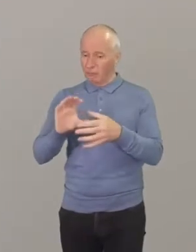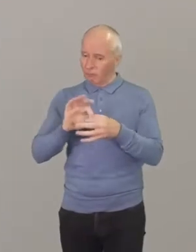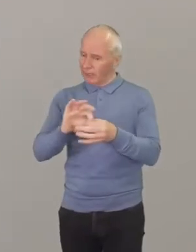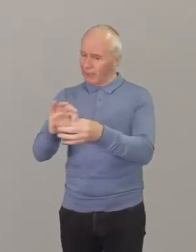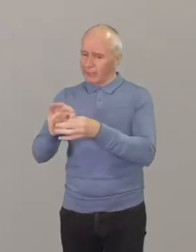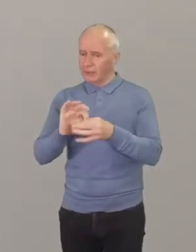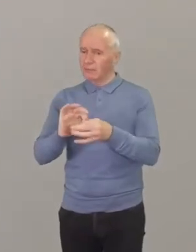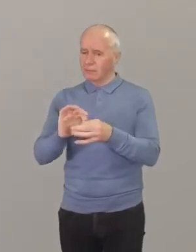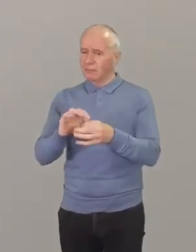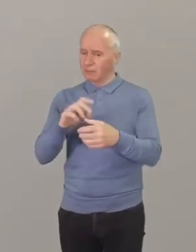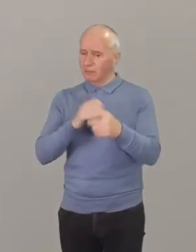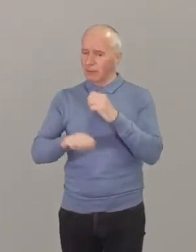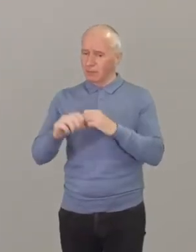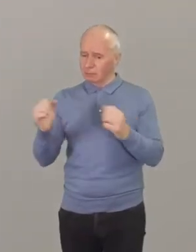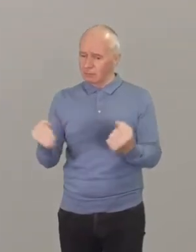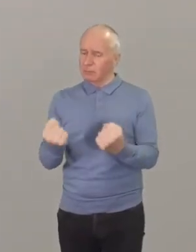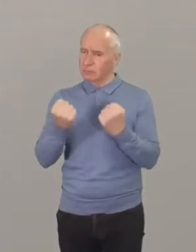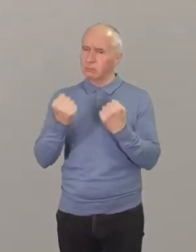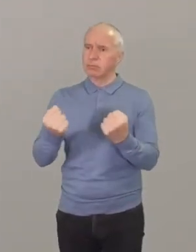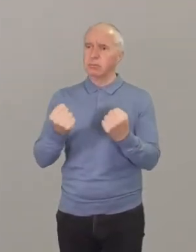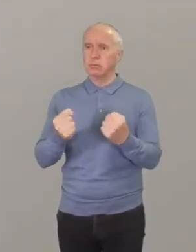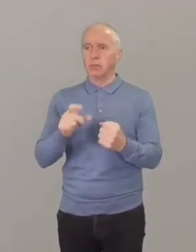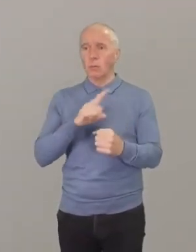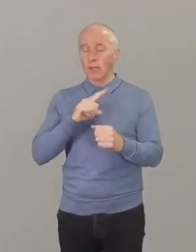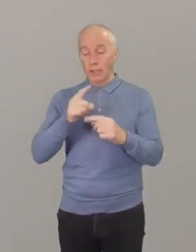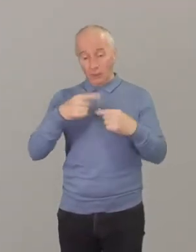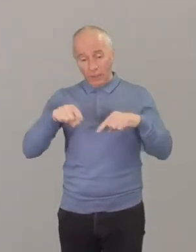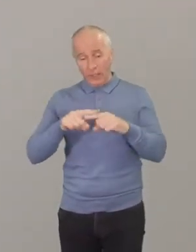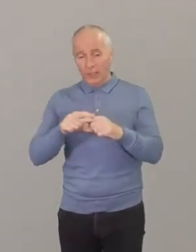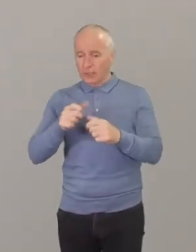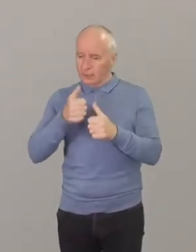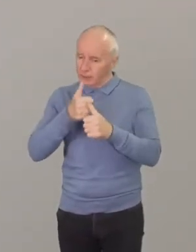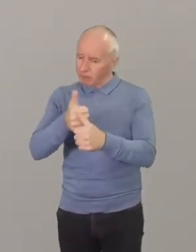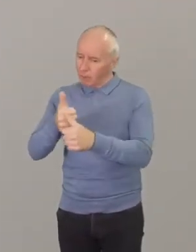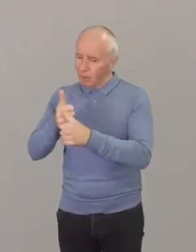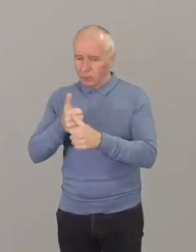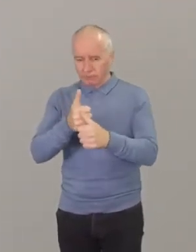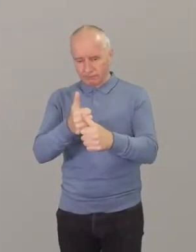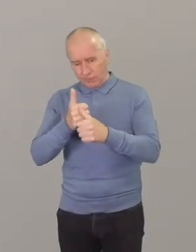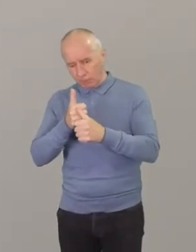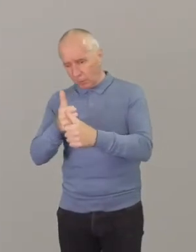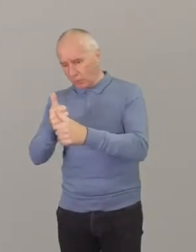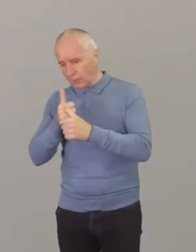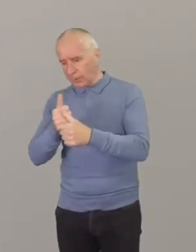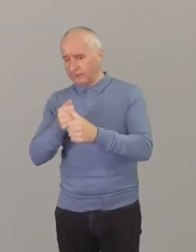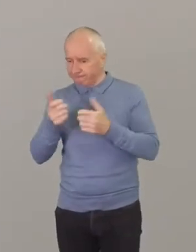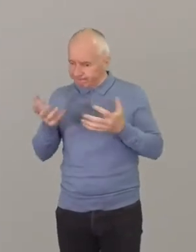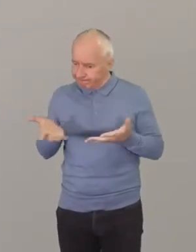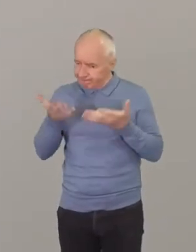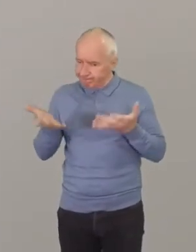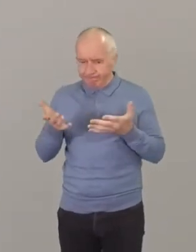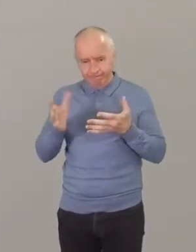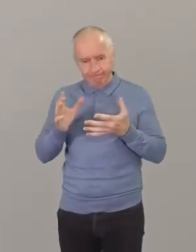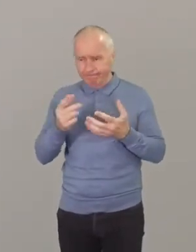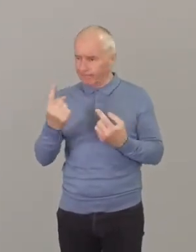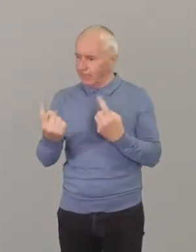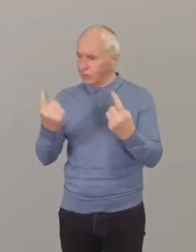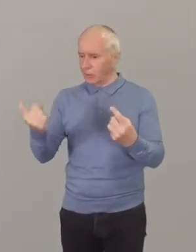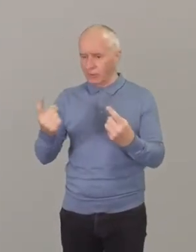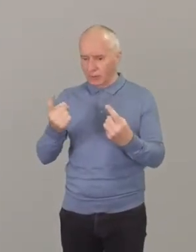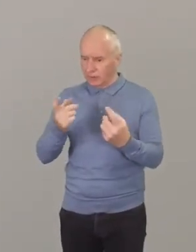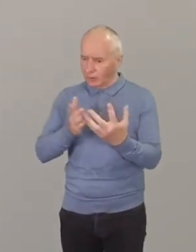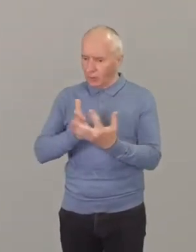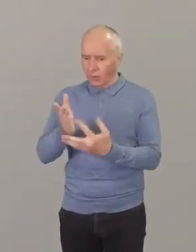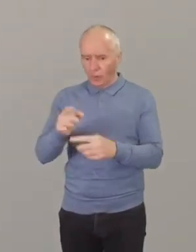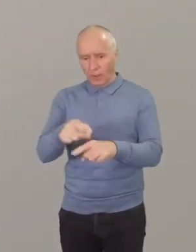too I think haven't they as we've supported and encouraged and inspired each other on the way. I've been struck that when one is